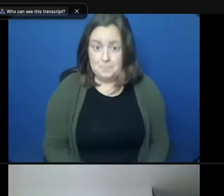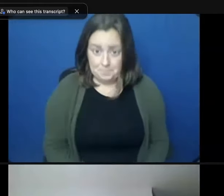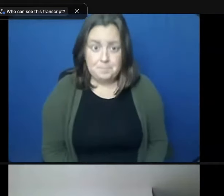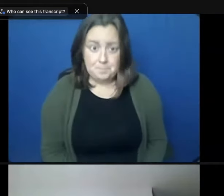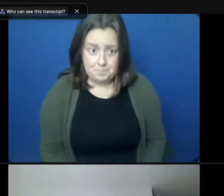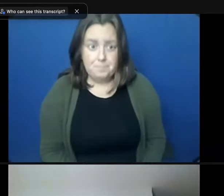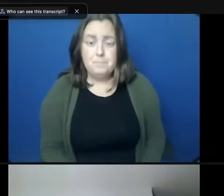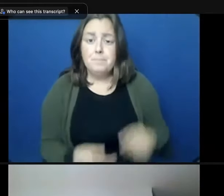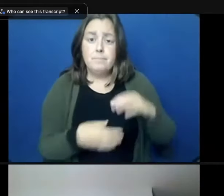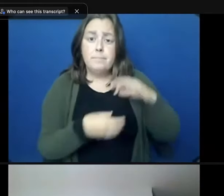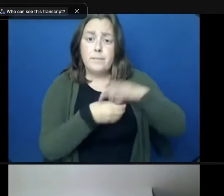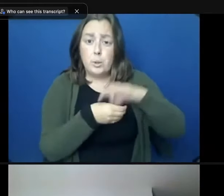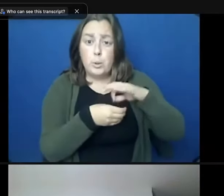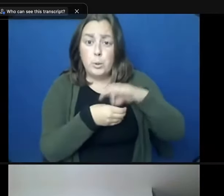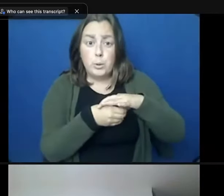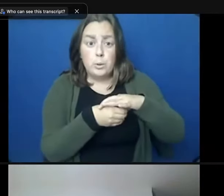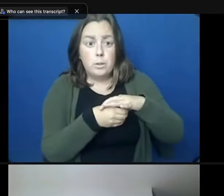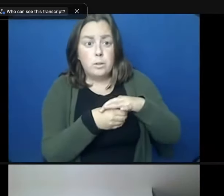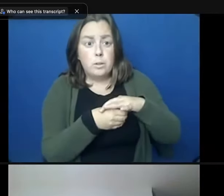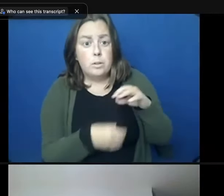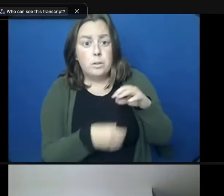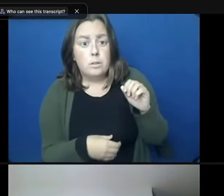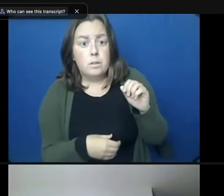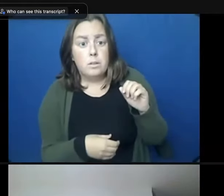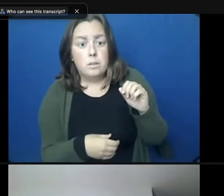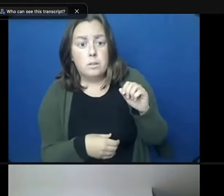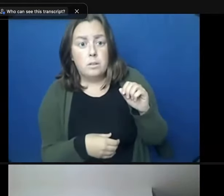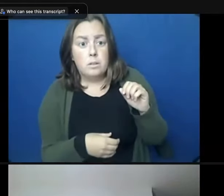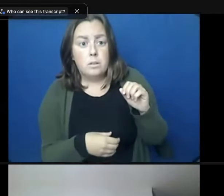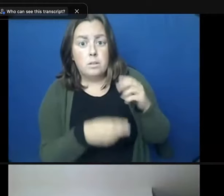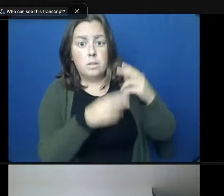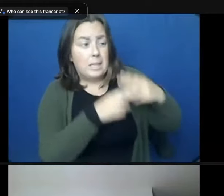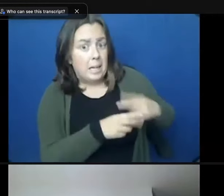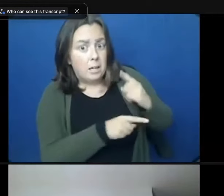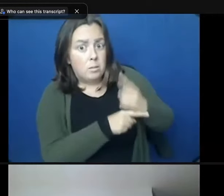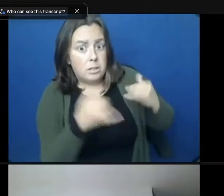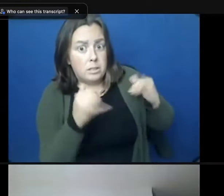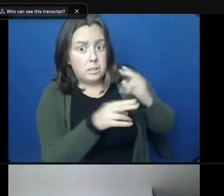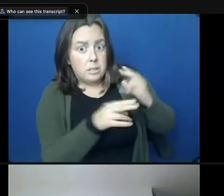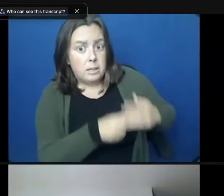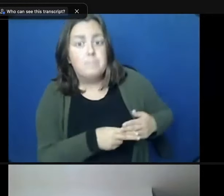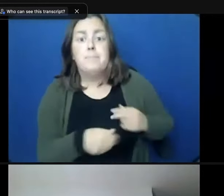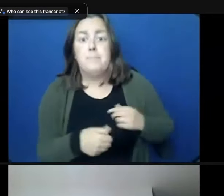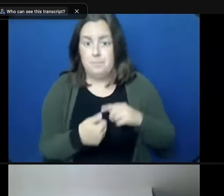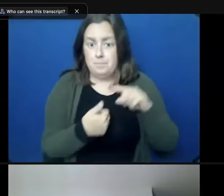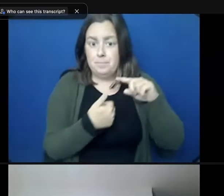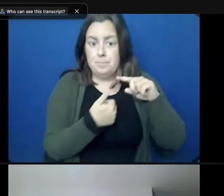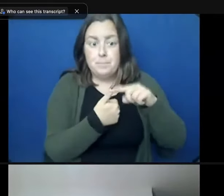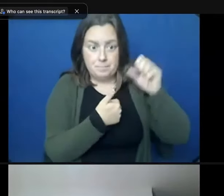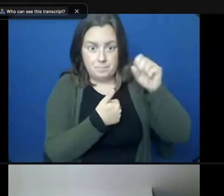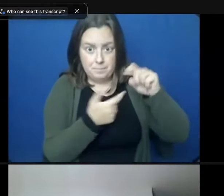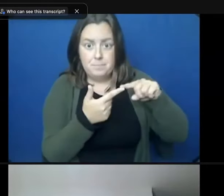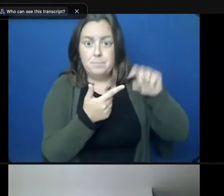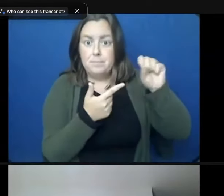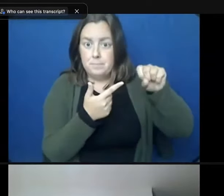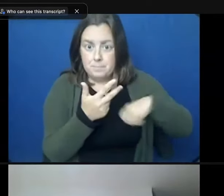All those in favor, shall we submit your appointments? Yes, you submit your appointments. Okay. Mrs. Howard? Yes. Mrs.